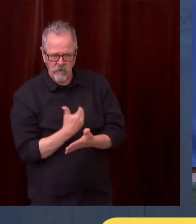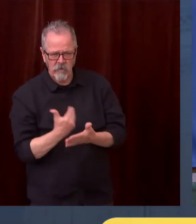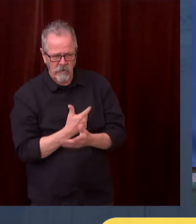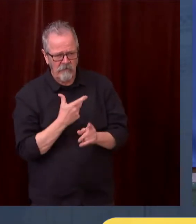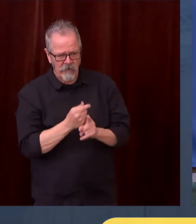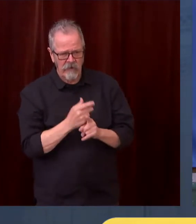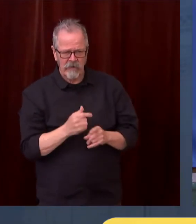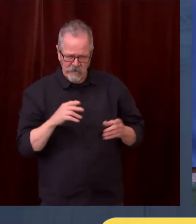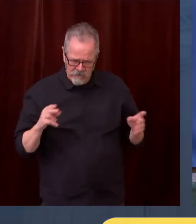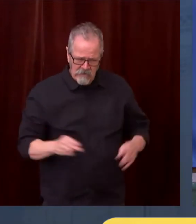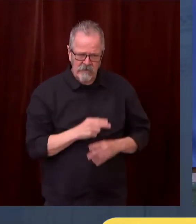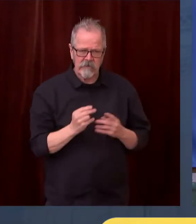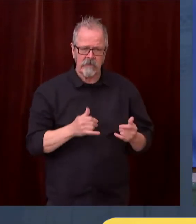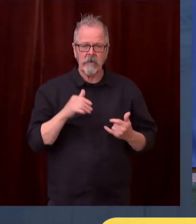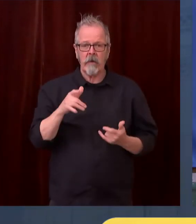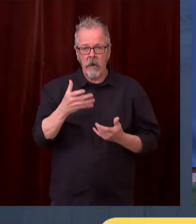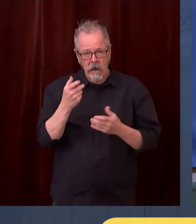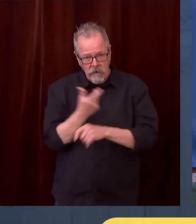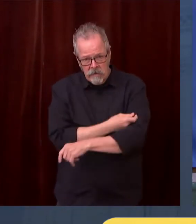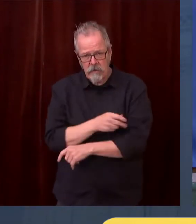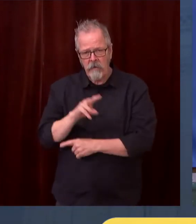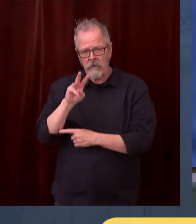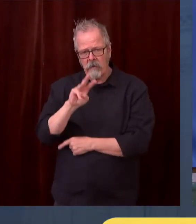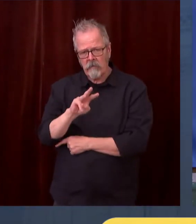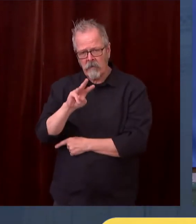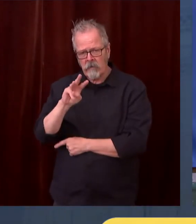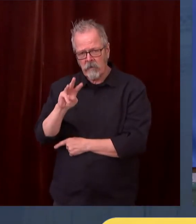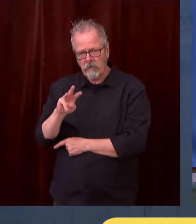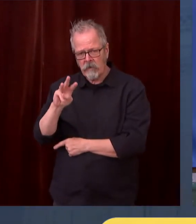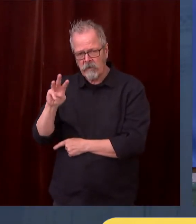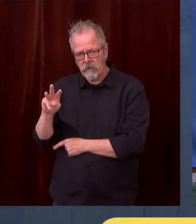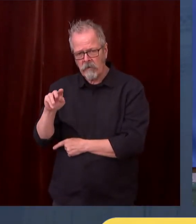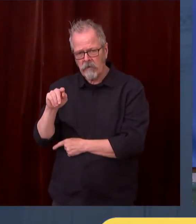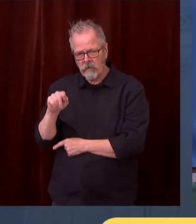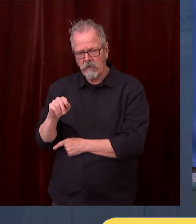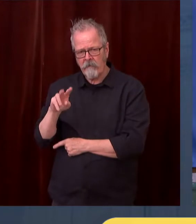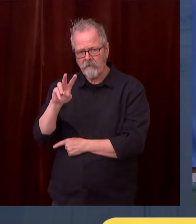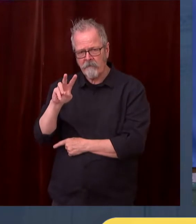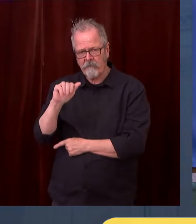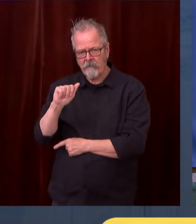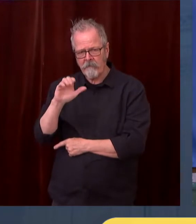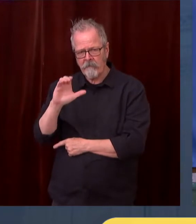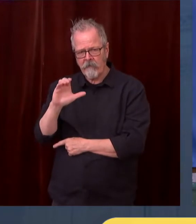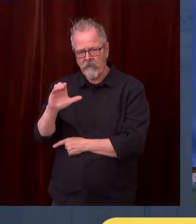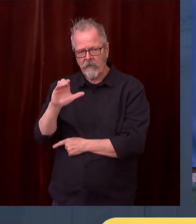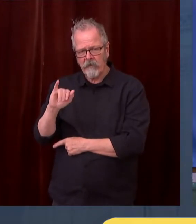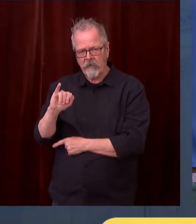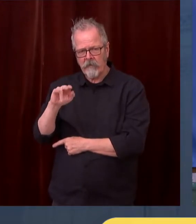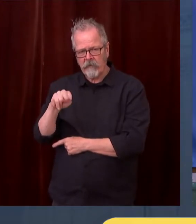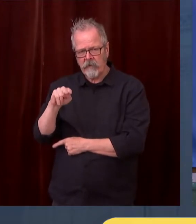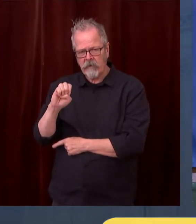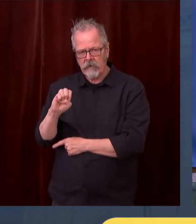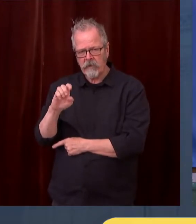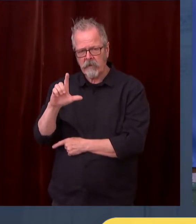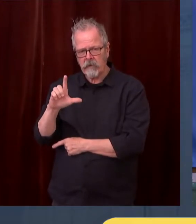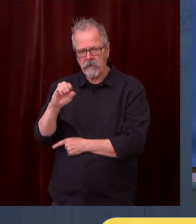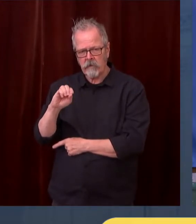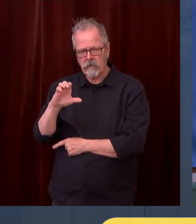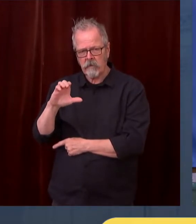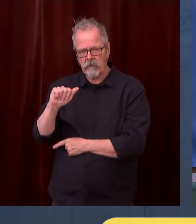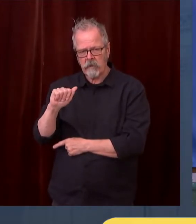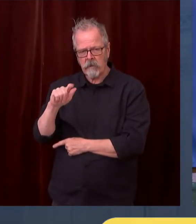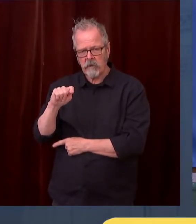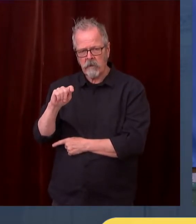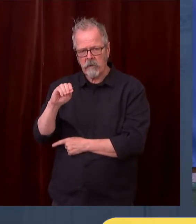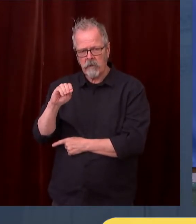one of the most effective ways to find a vaccine. It's been widely, widely shared and